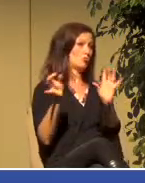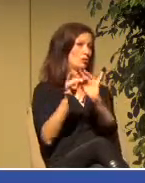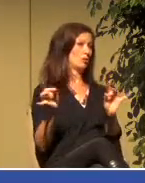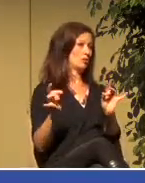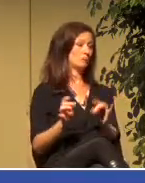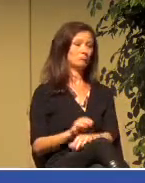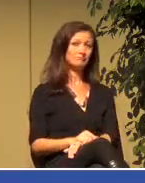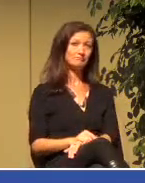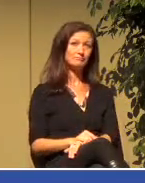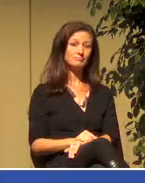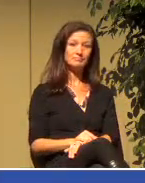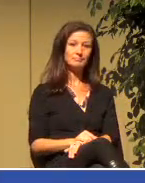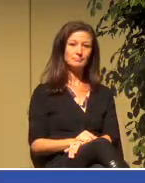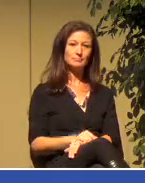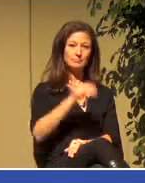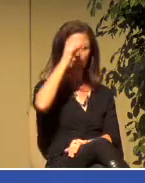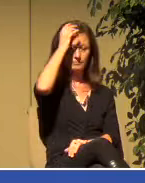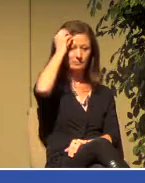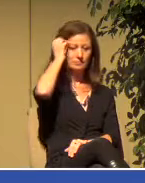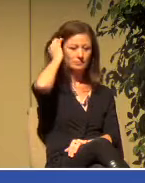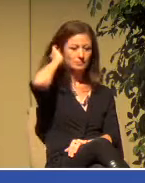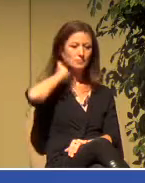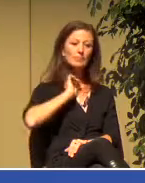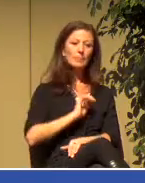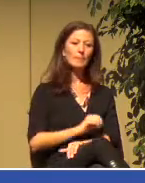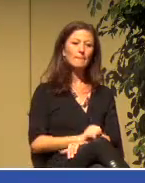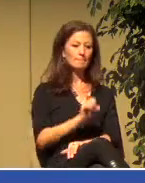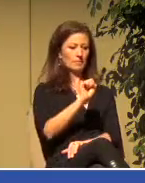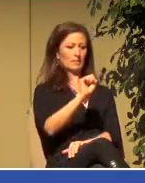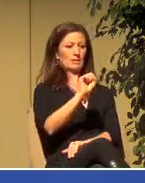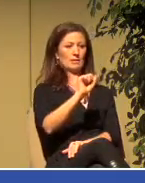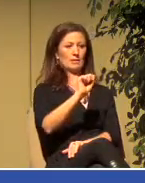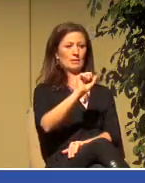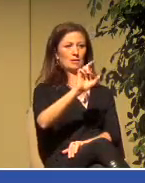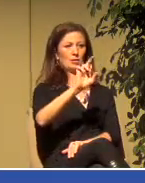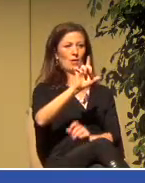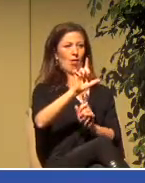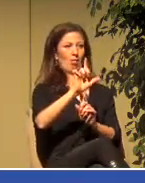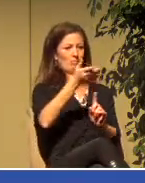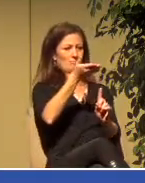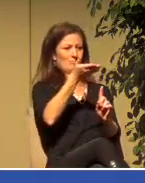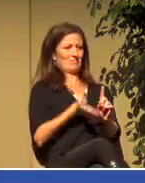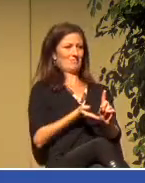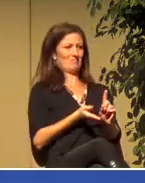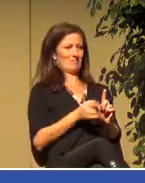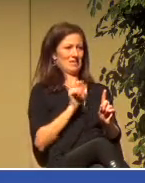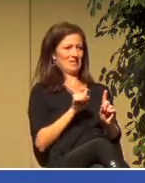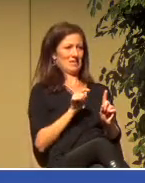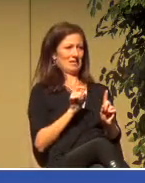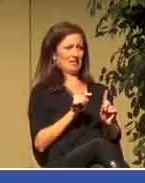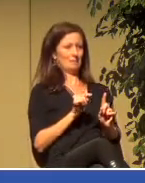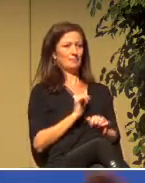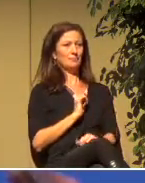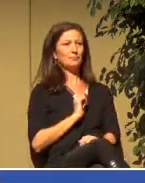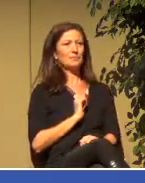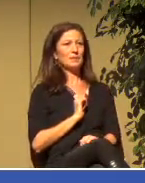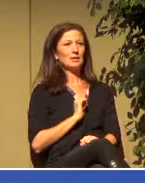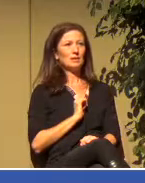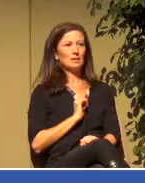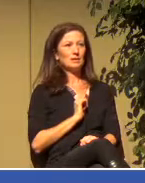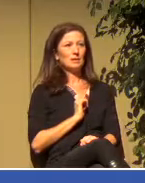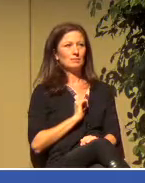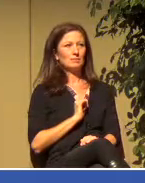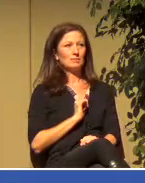few. To Saul's conversion. Saul, who becomes